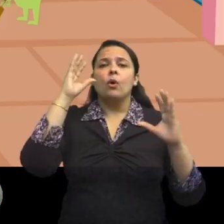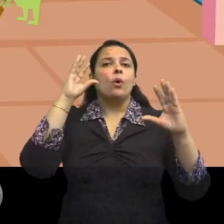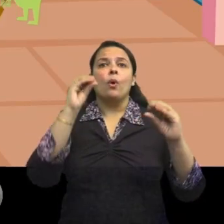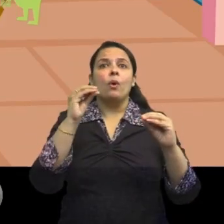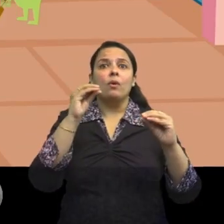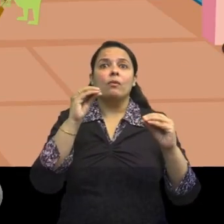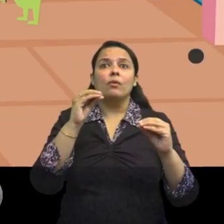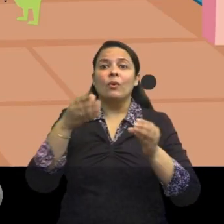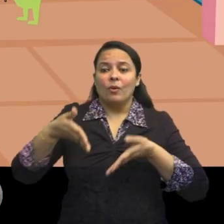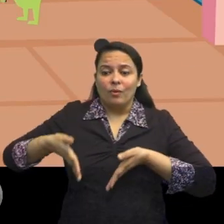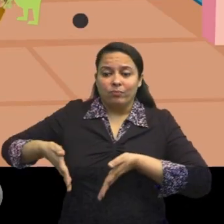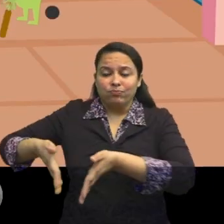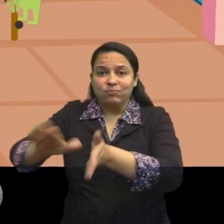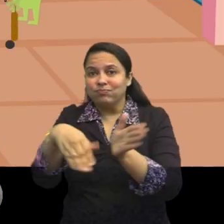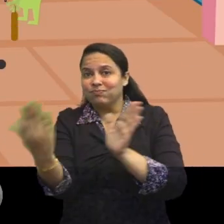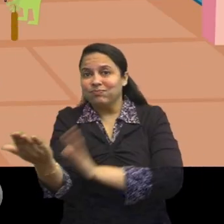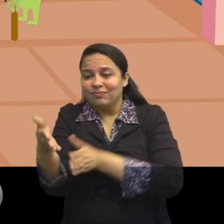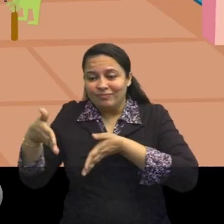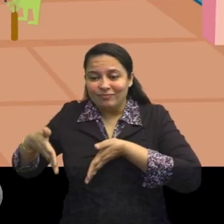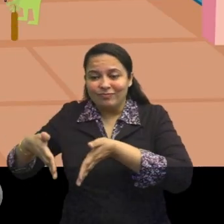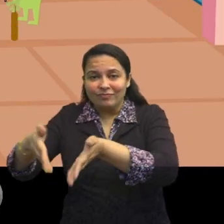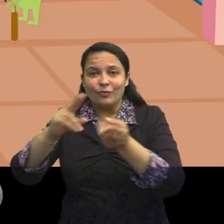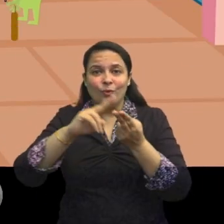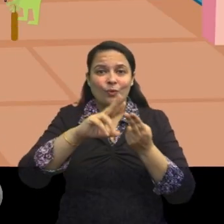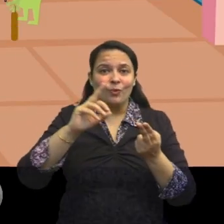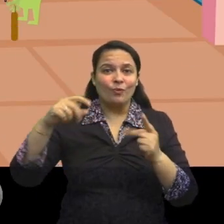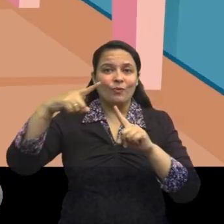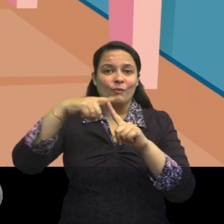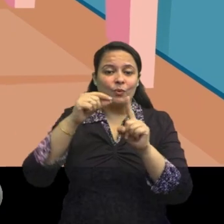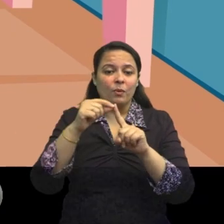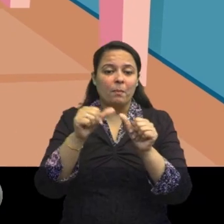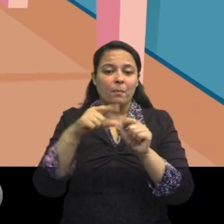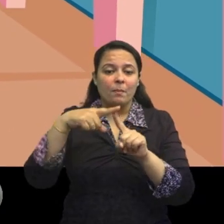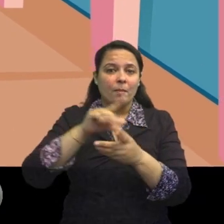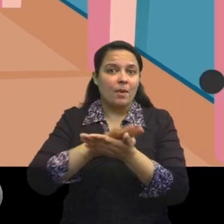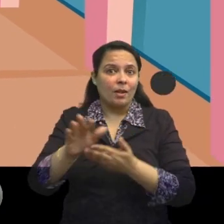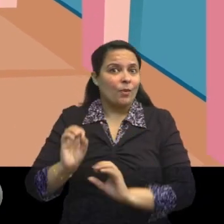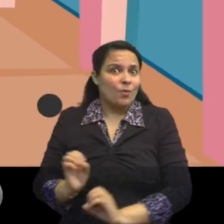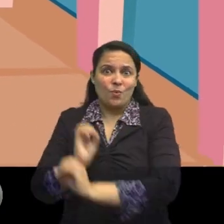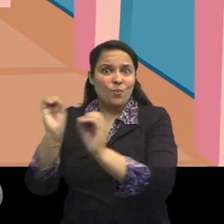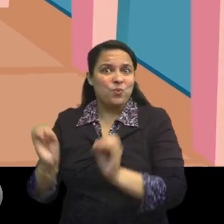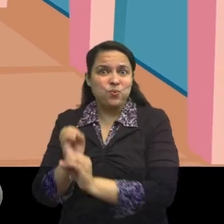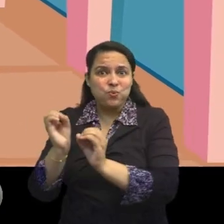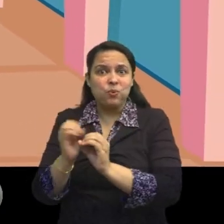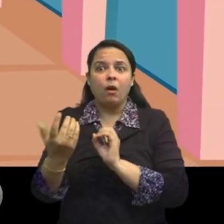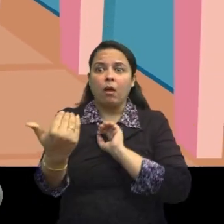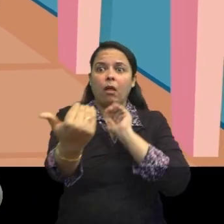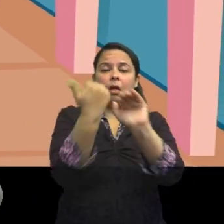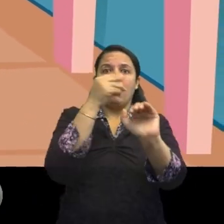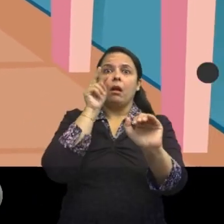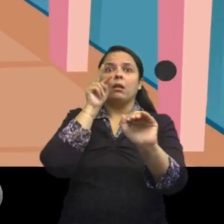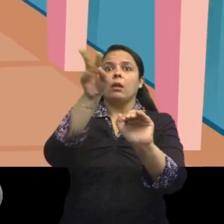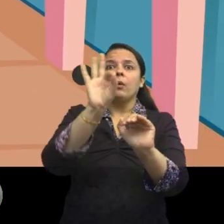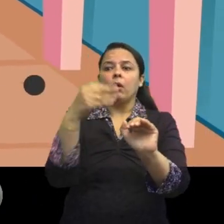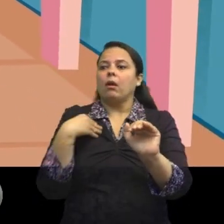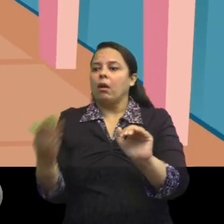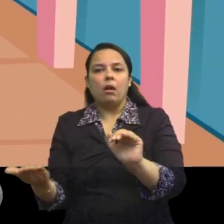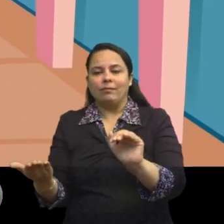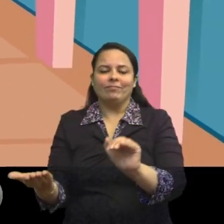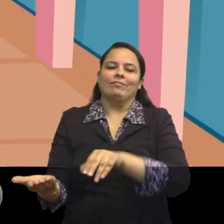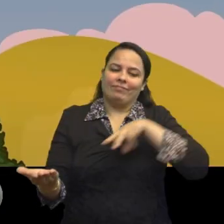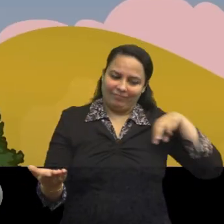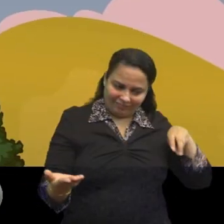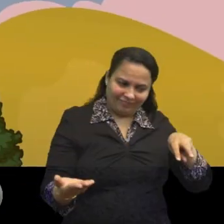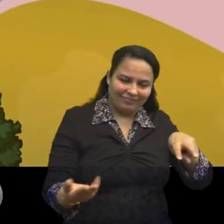think? Jojo probably doesn't understand that a road isn't a playground. Roads are for vehicles